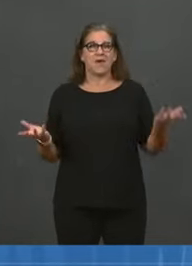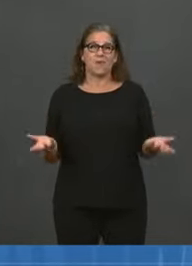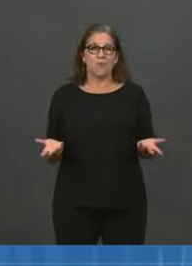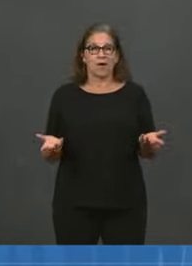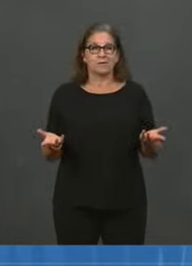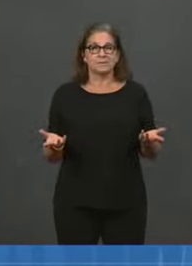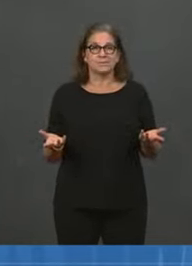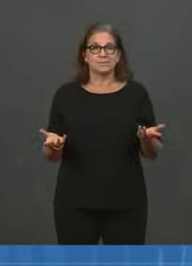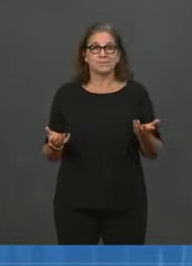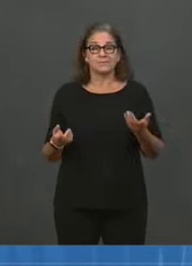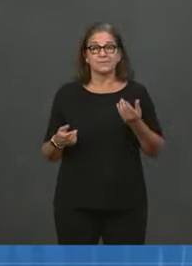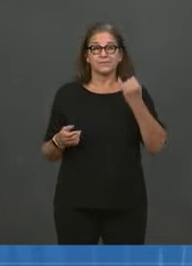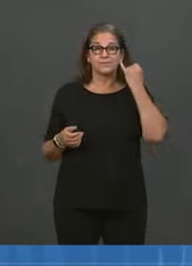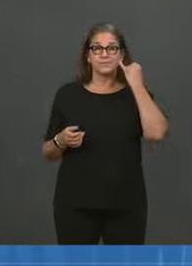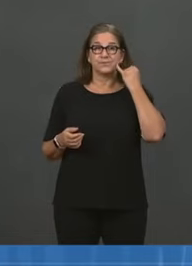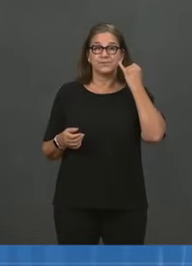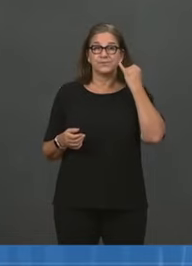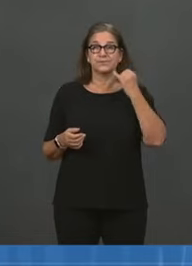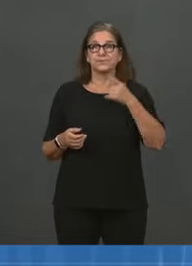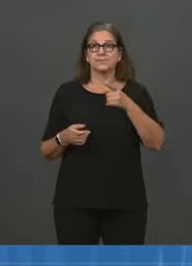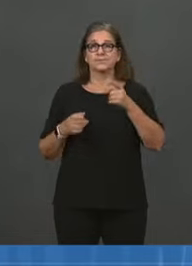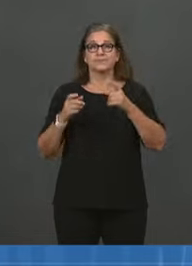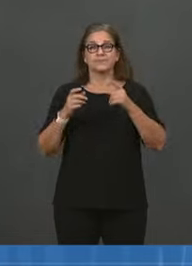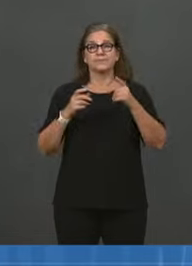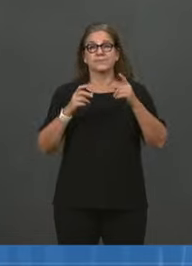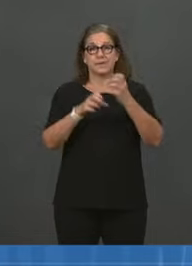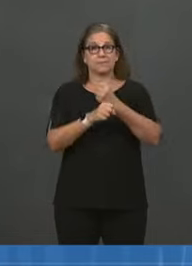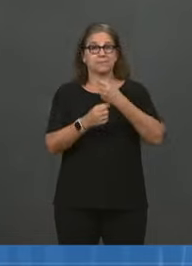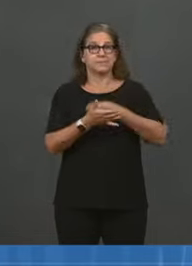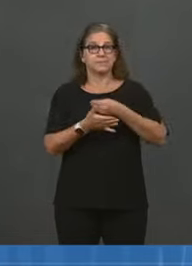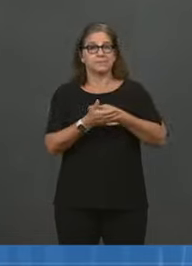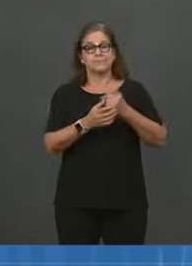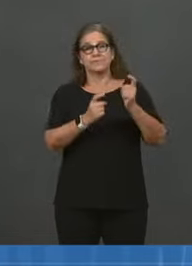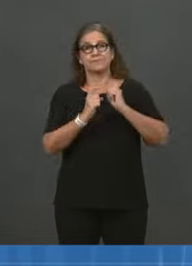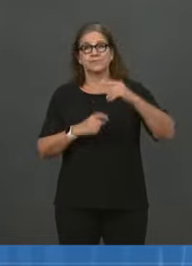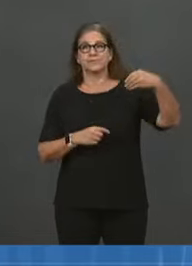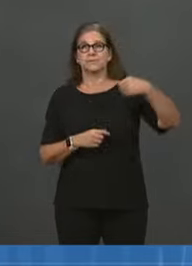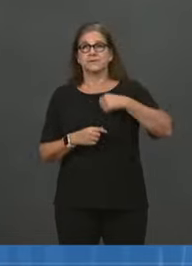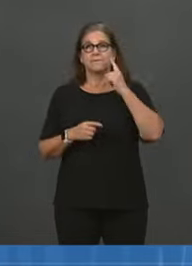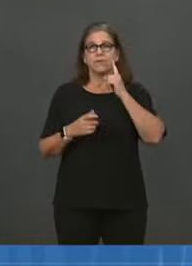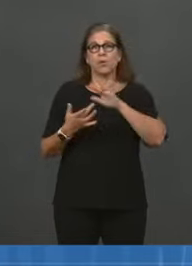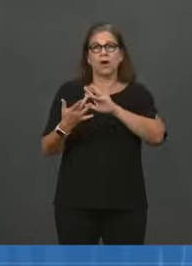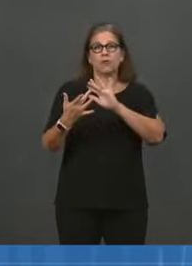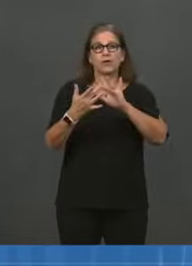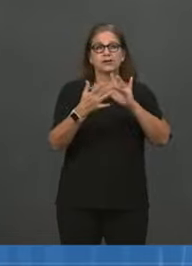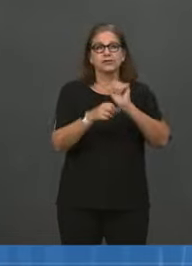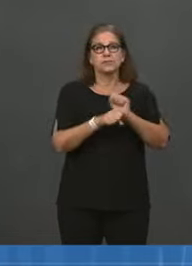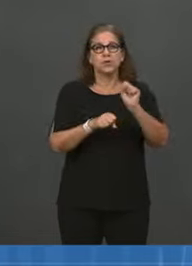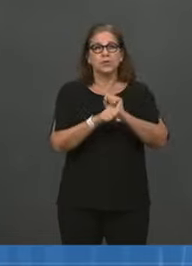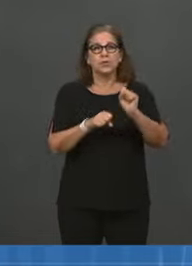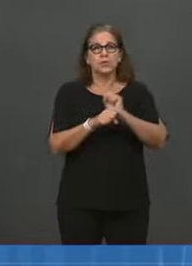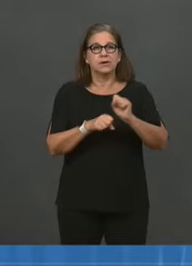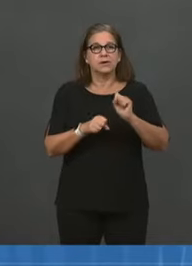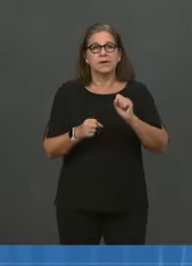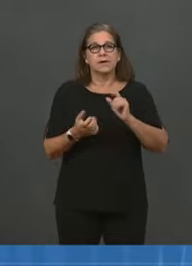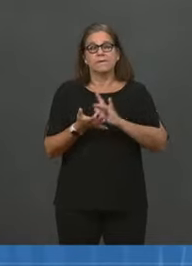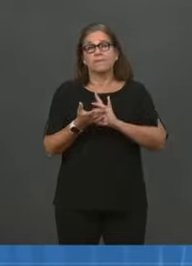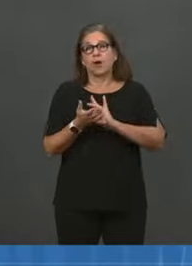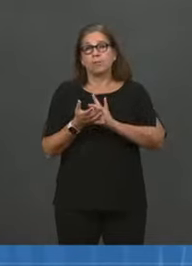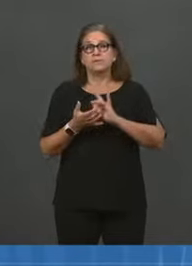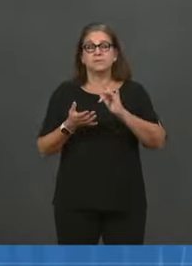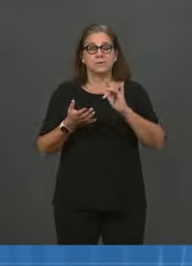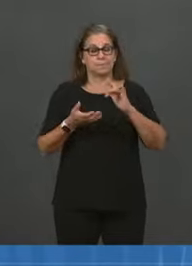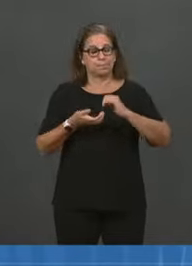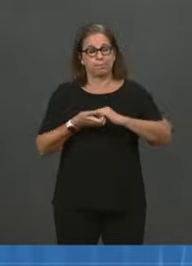activities. Pharmacy partners are ready. Scheduling systems are being updated, and staffing